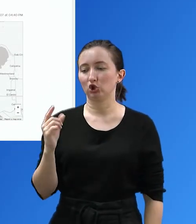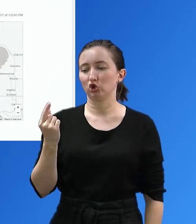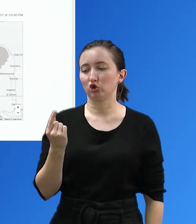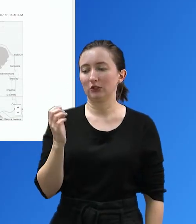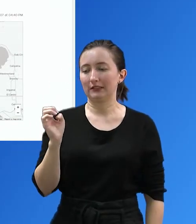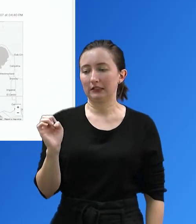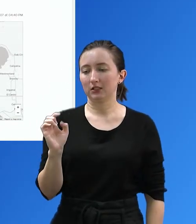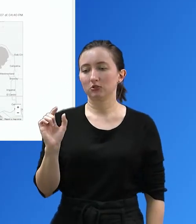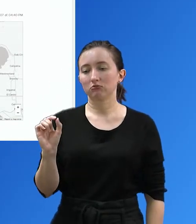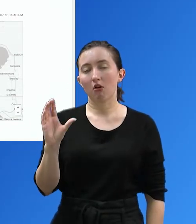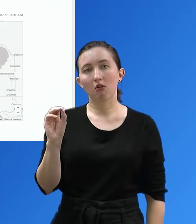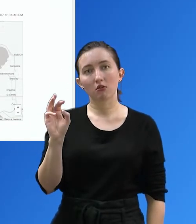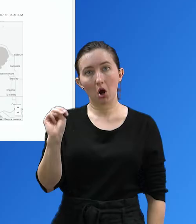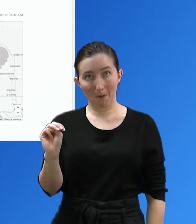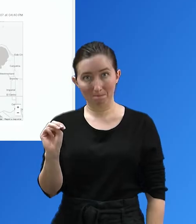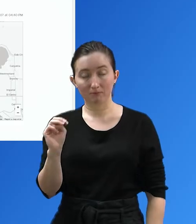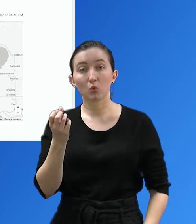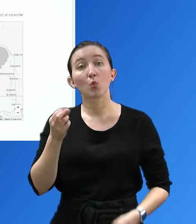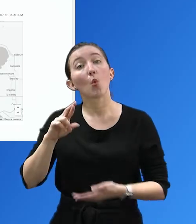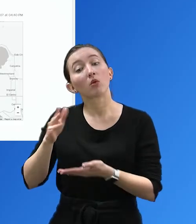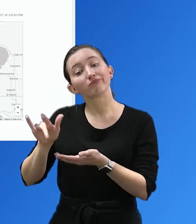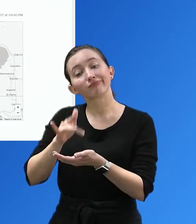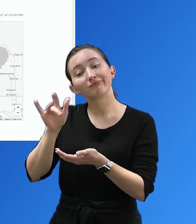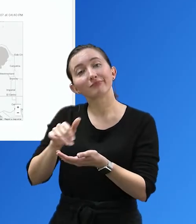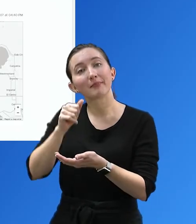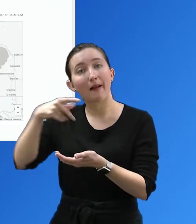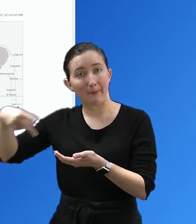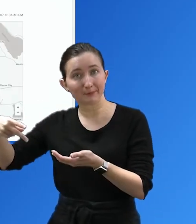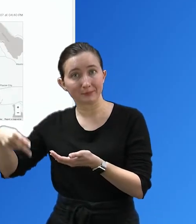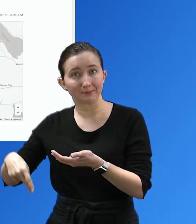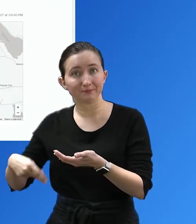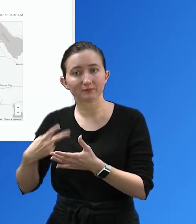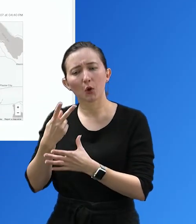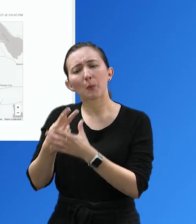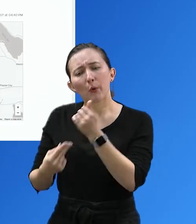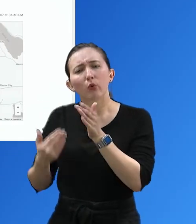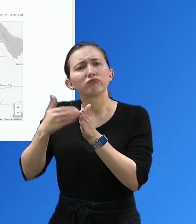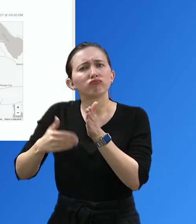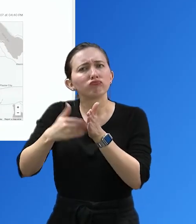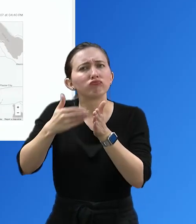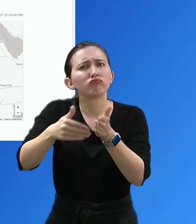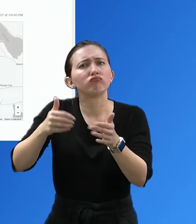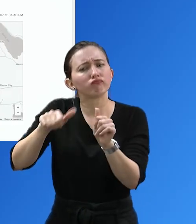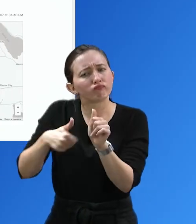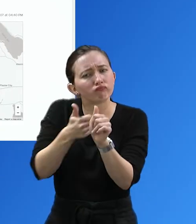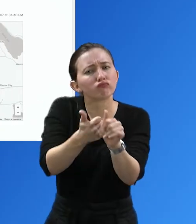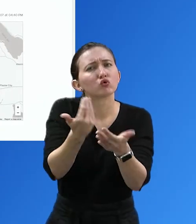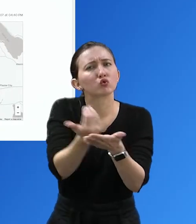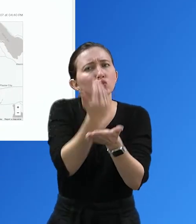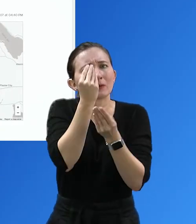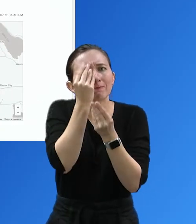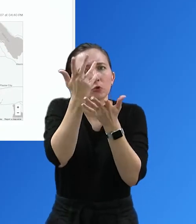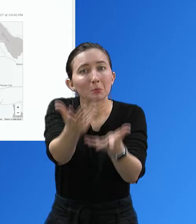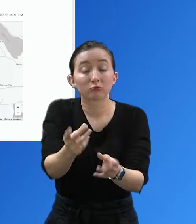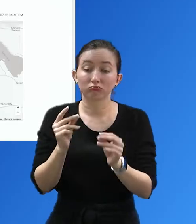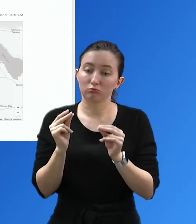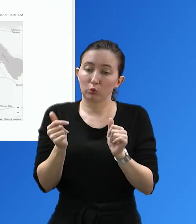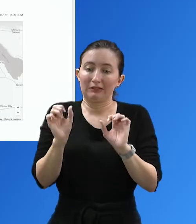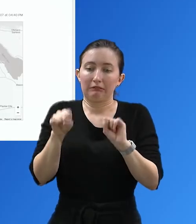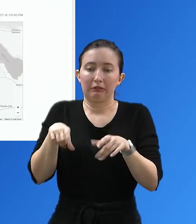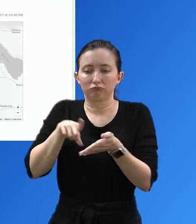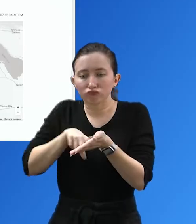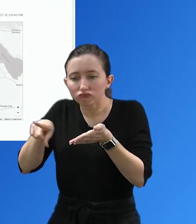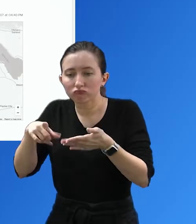.com or SD Genie's mobile app. These two channels are regularly refreshed with the latest information and are the